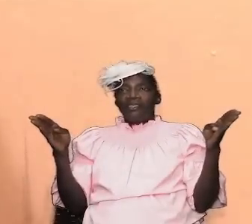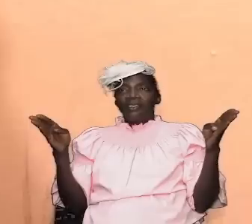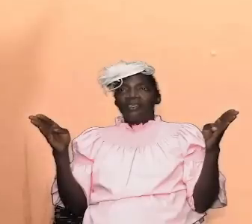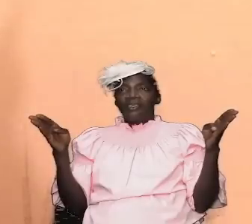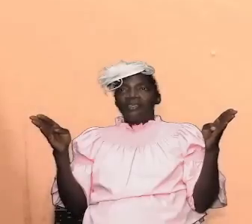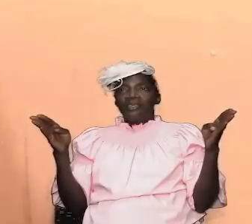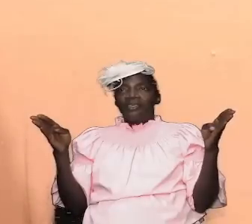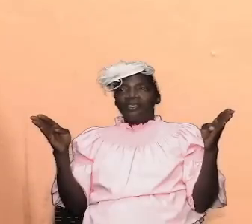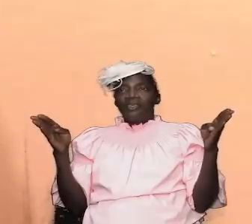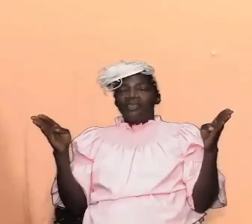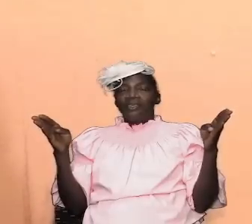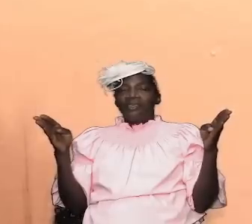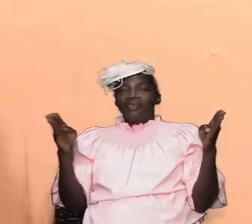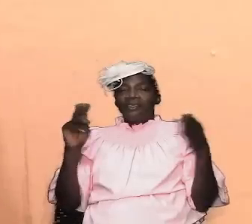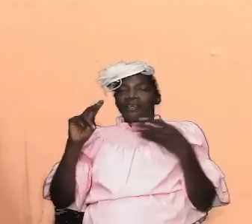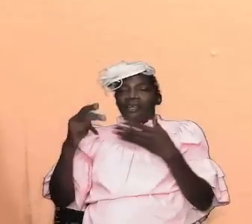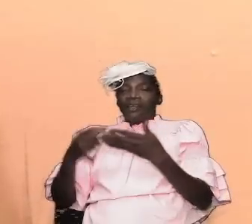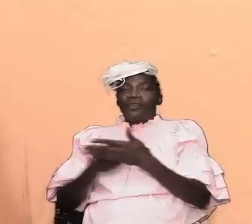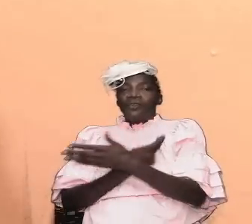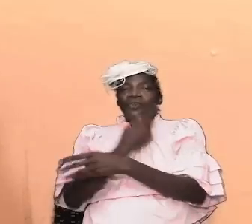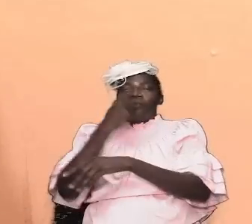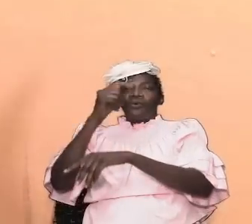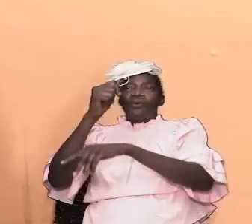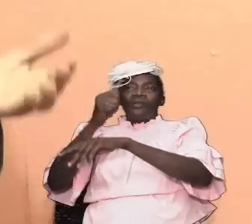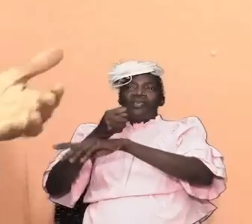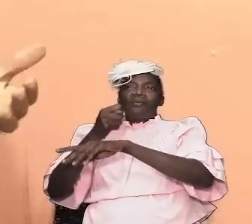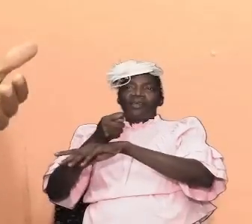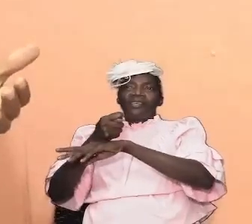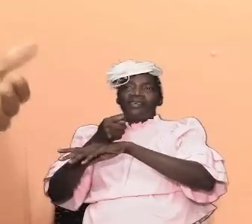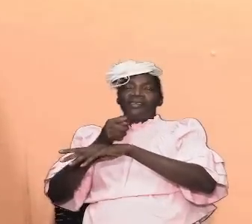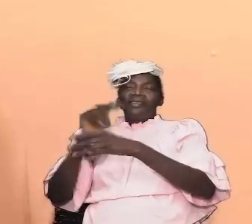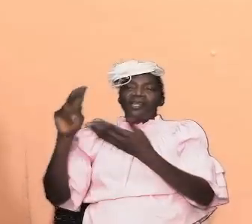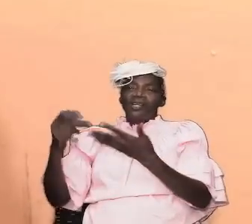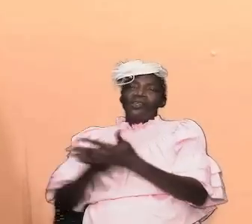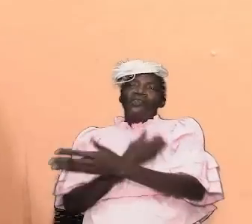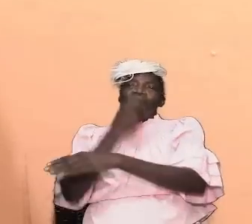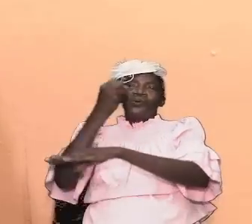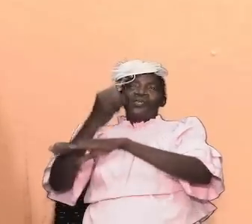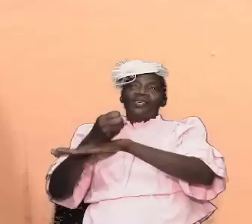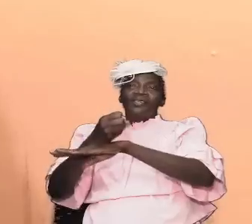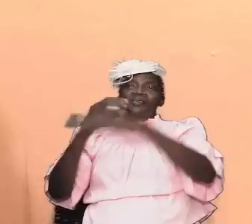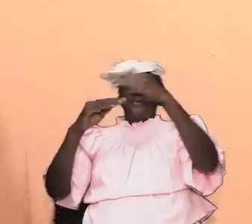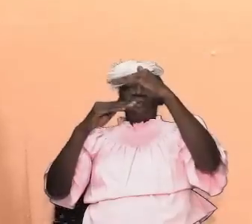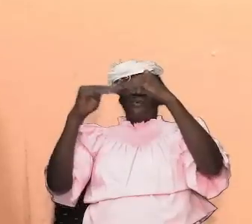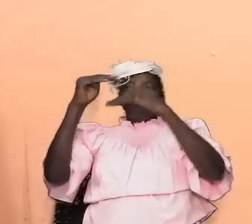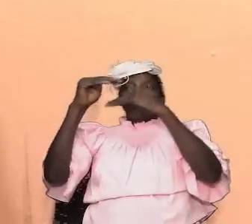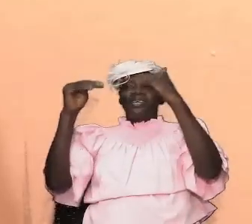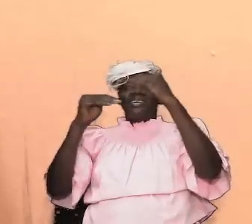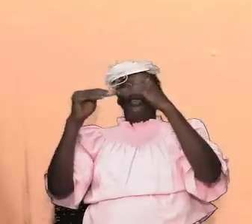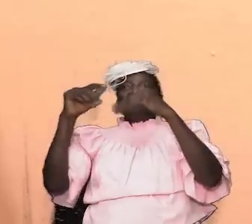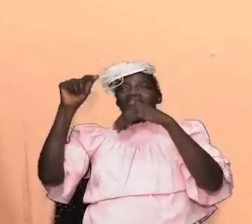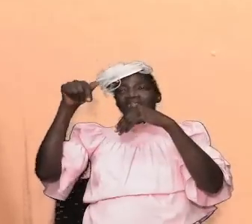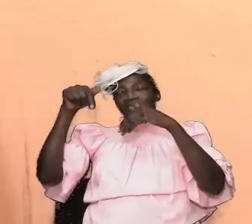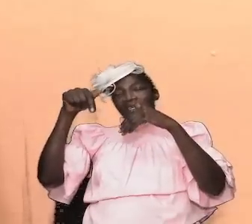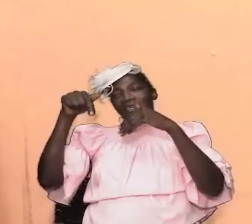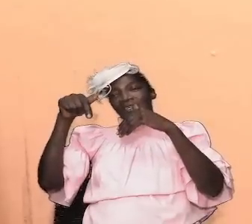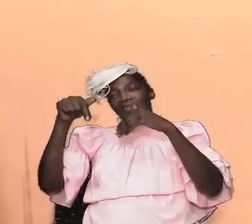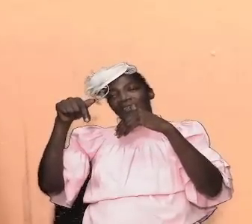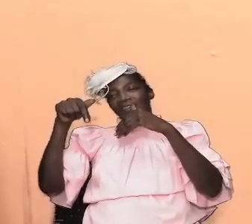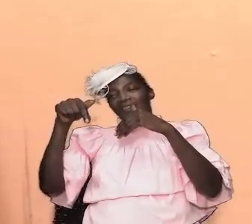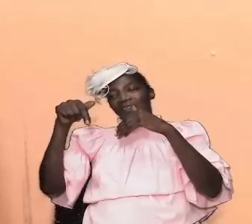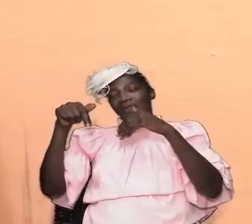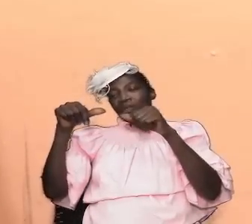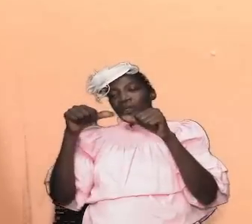a new temple a new tabernacle a new sanctuary was about to be built this one was going to be more